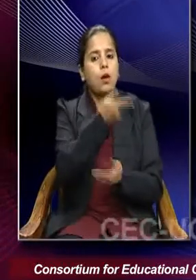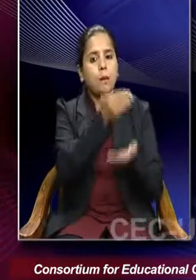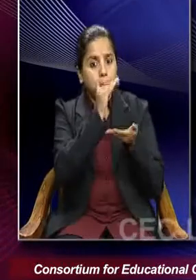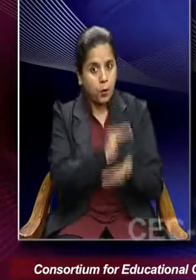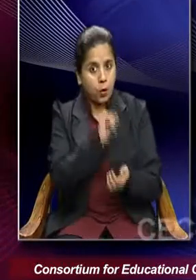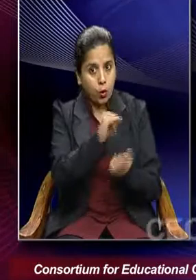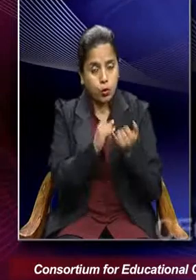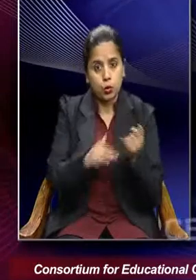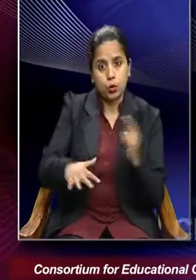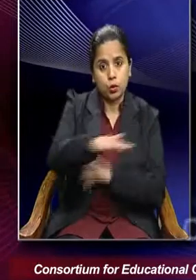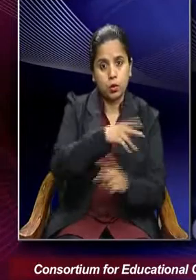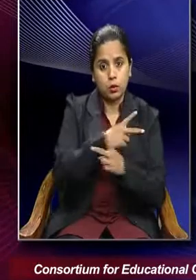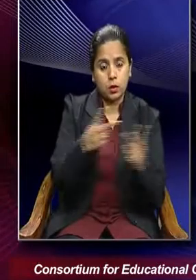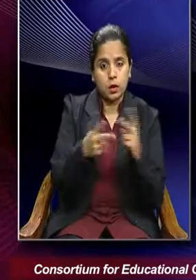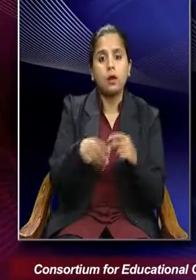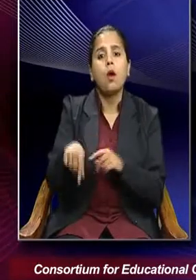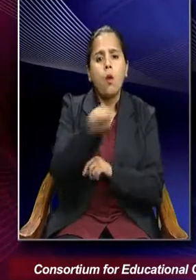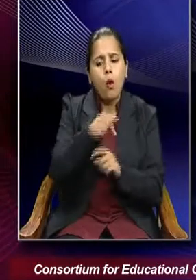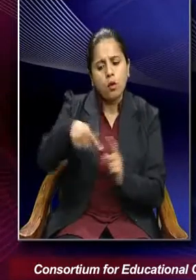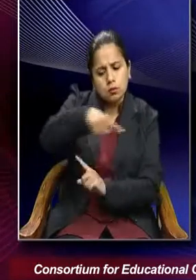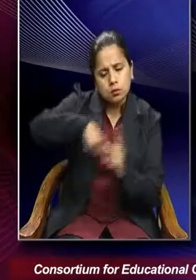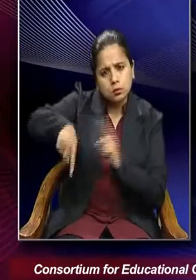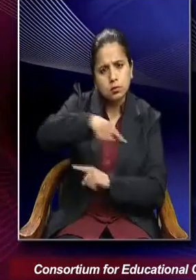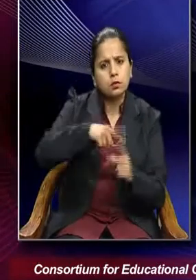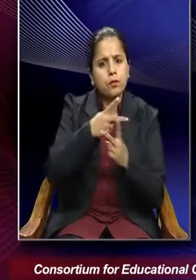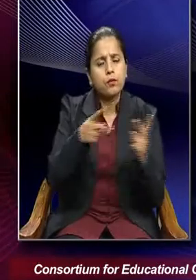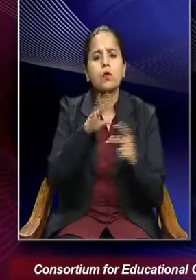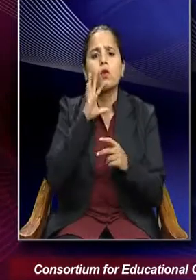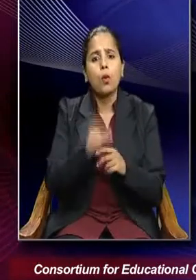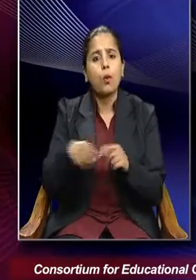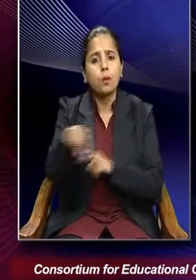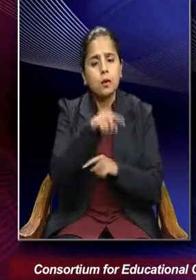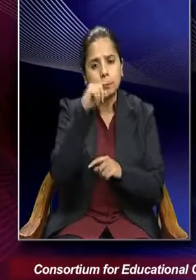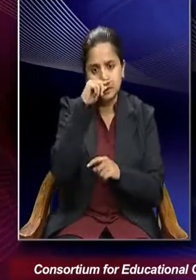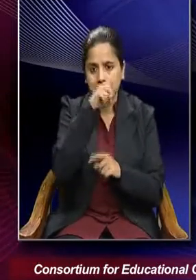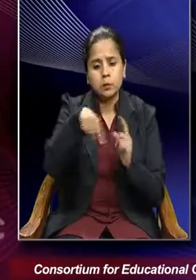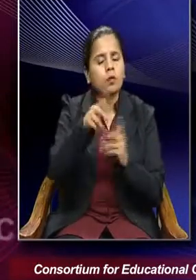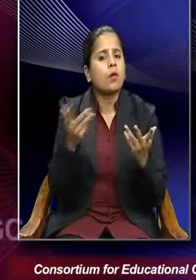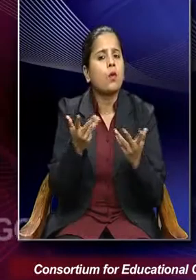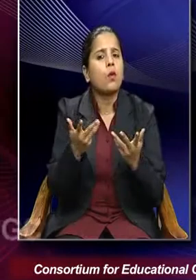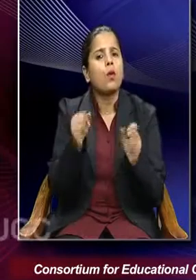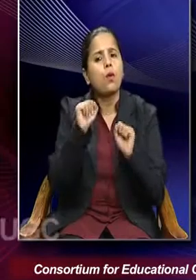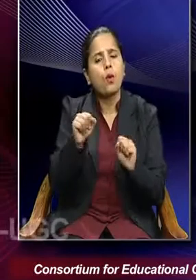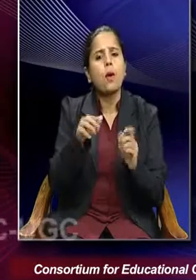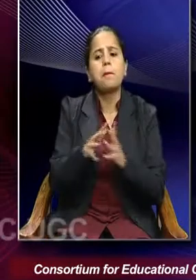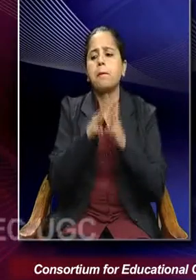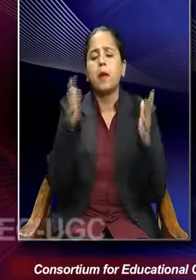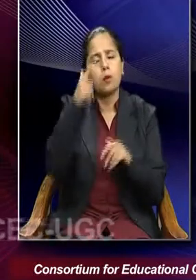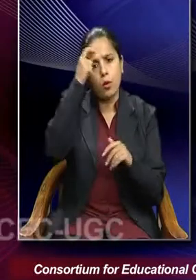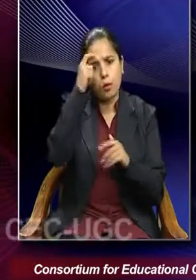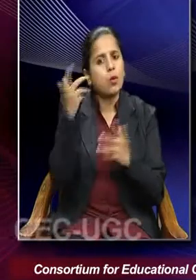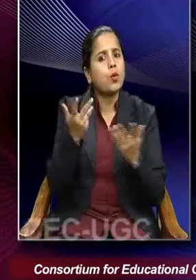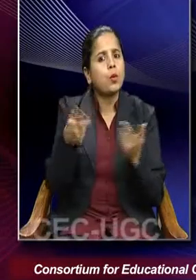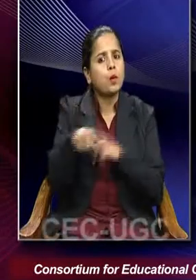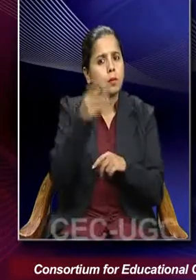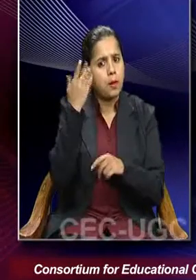social-political milieu around them and also in terms of what were the major issues that were